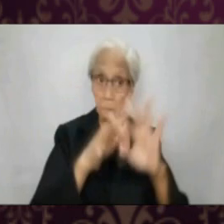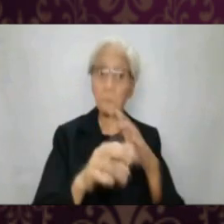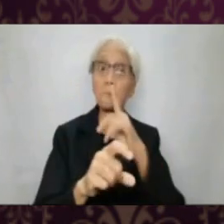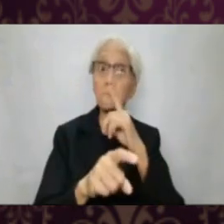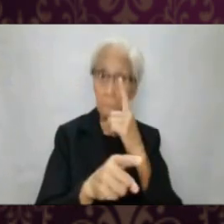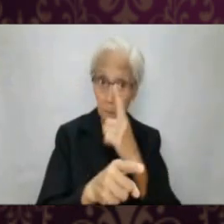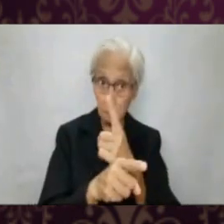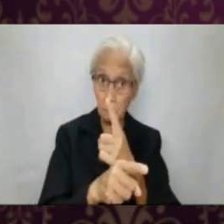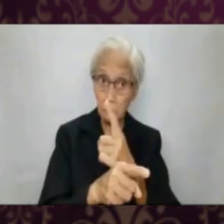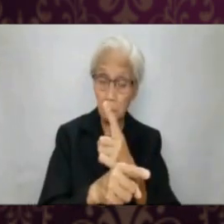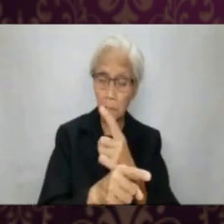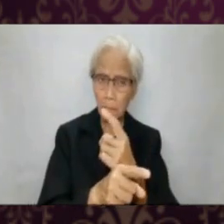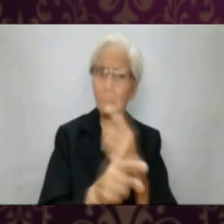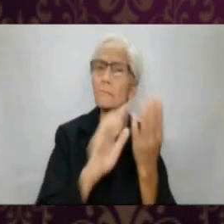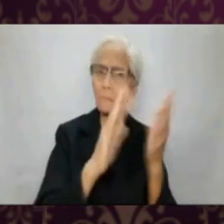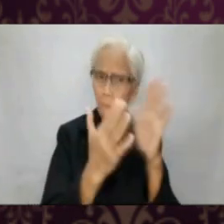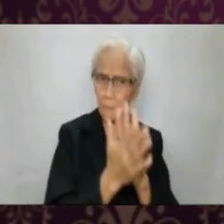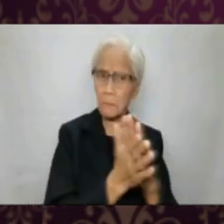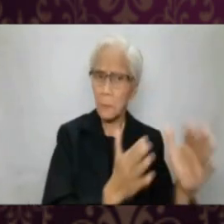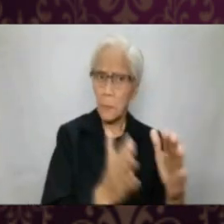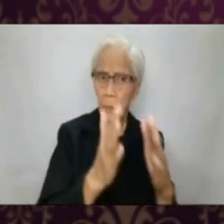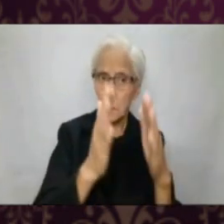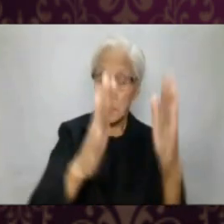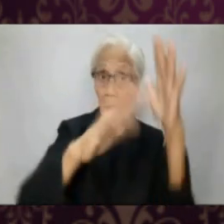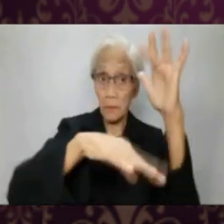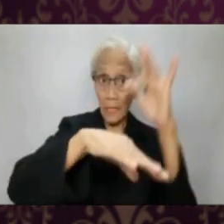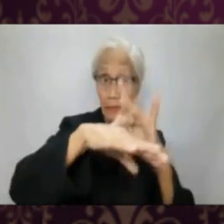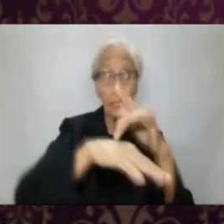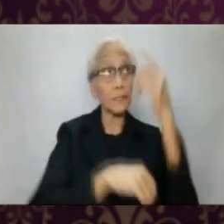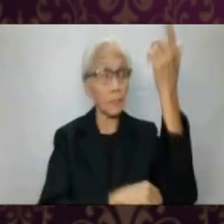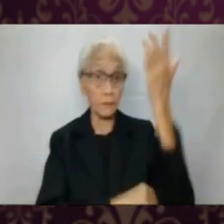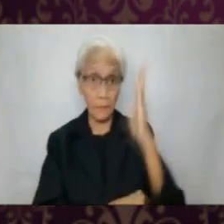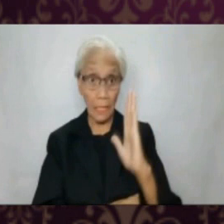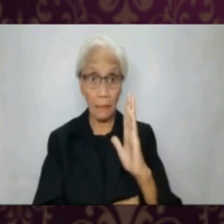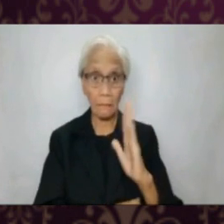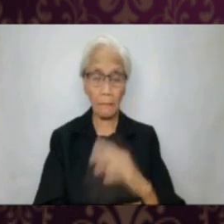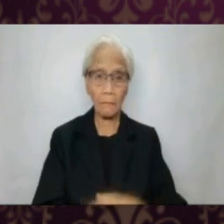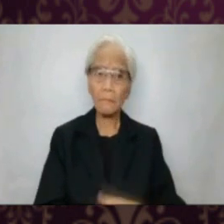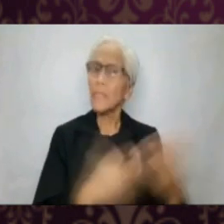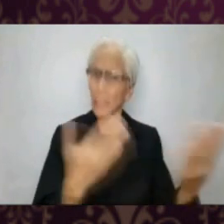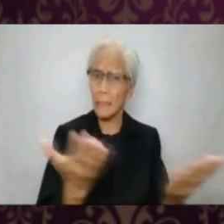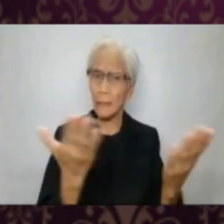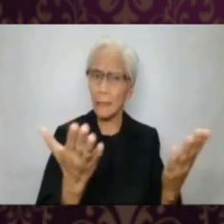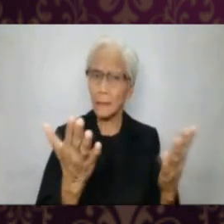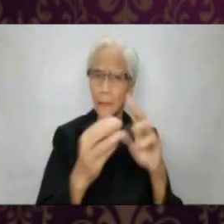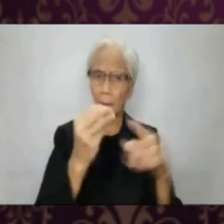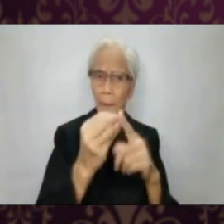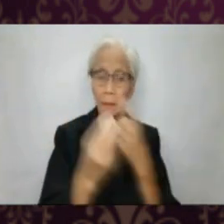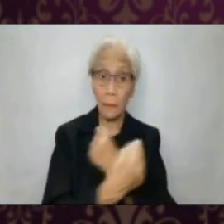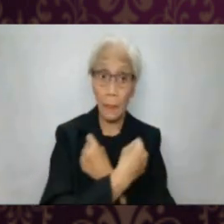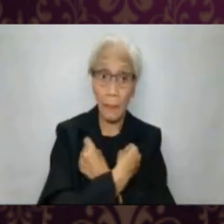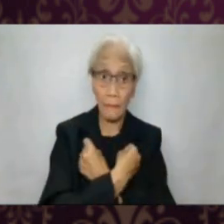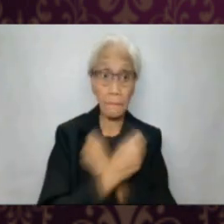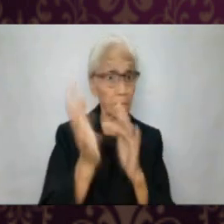Number four, belonging to the truth means being an instrument of the touch of